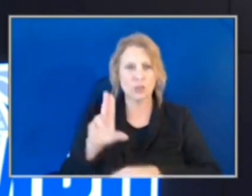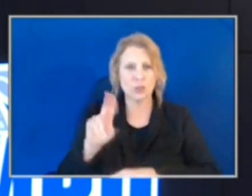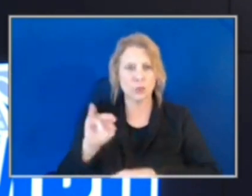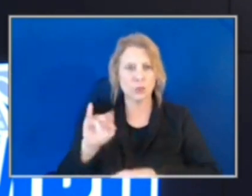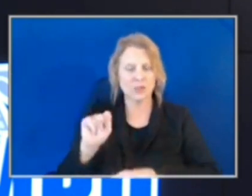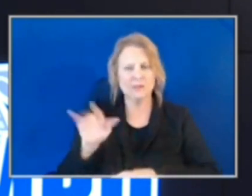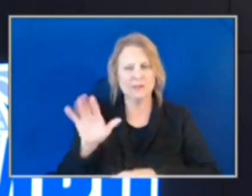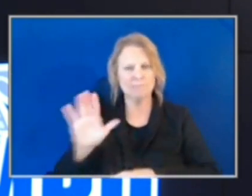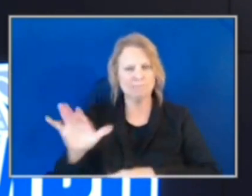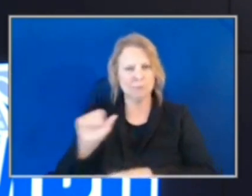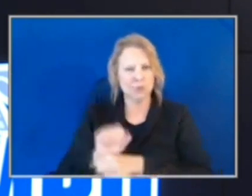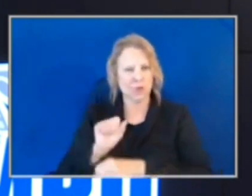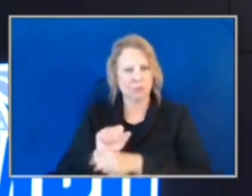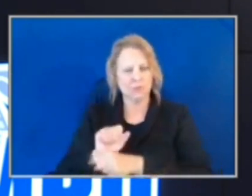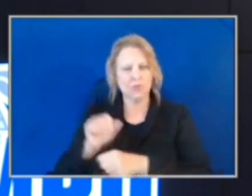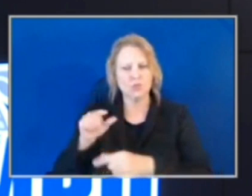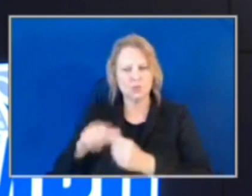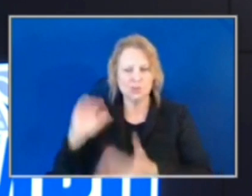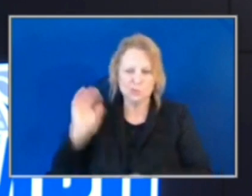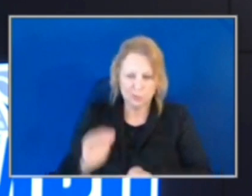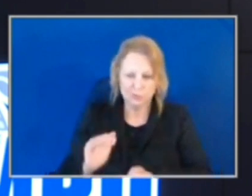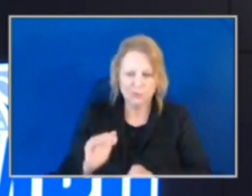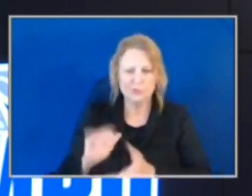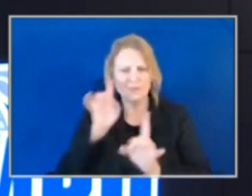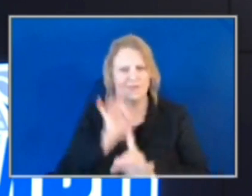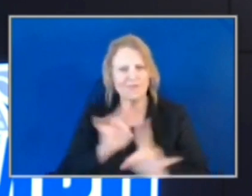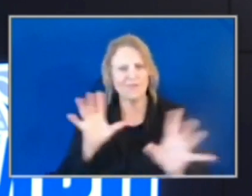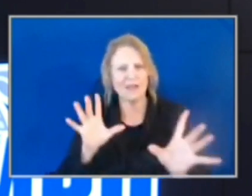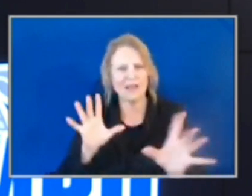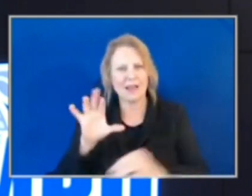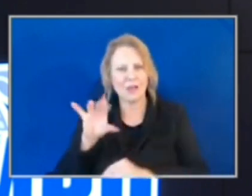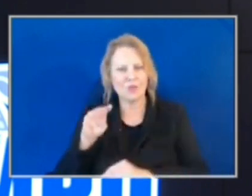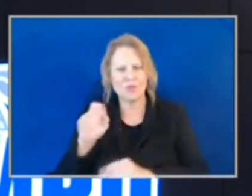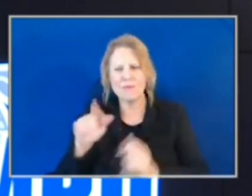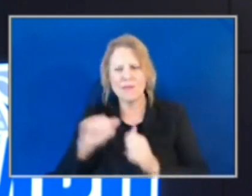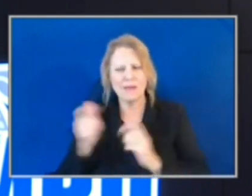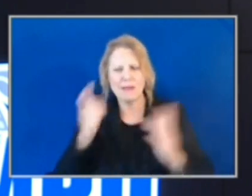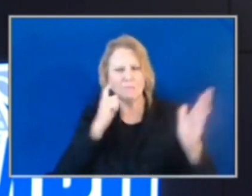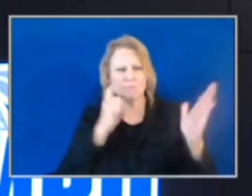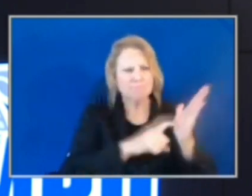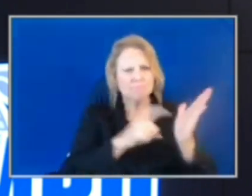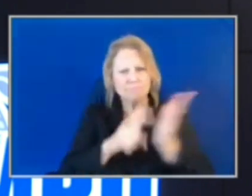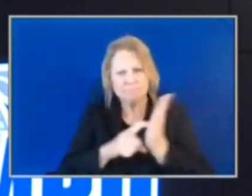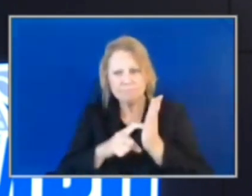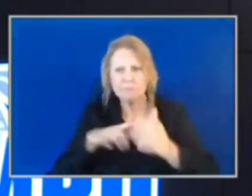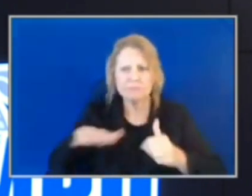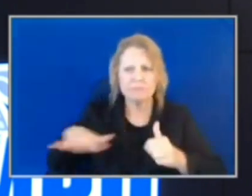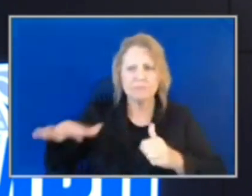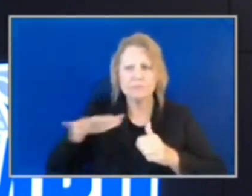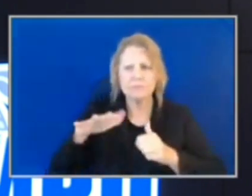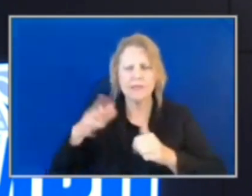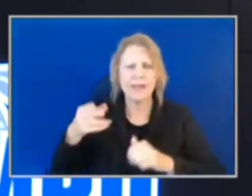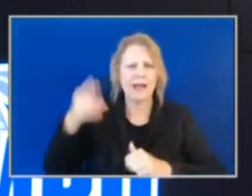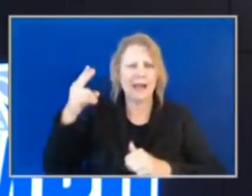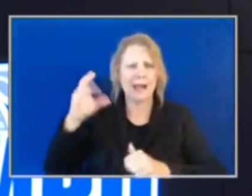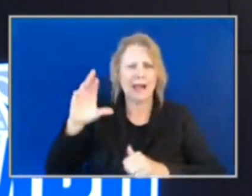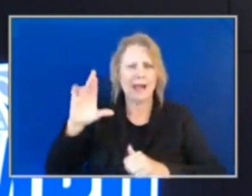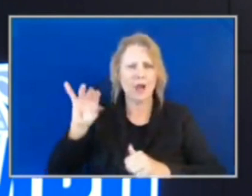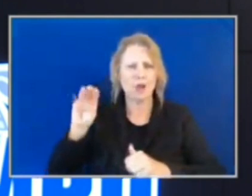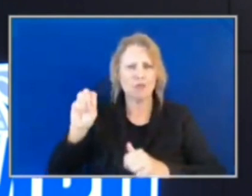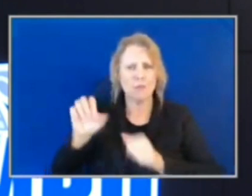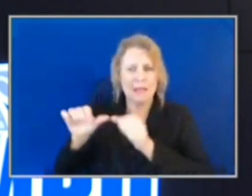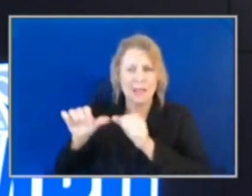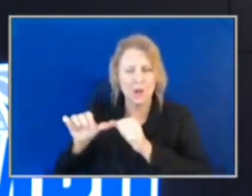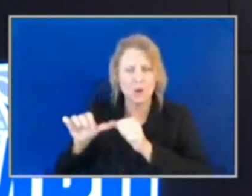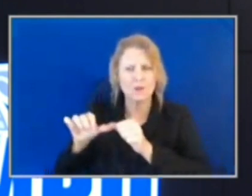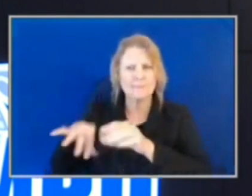crime. Specifically, they work to identify and target high crime areas. They conduct surveillance and gather intelligence.